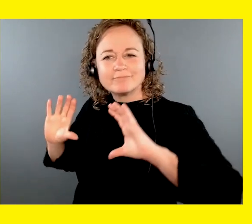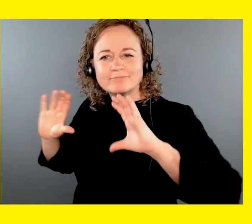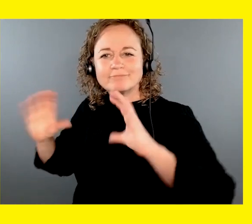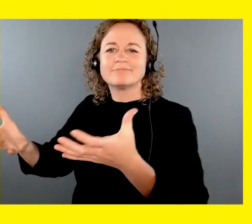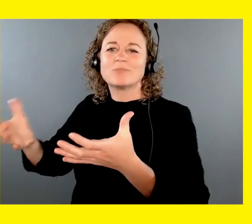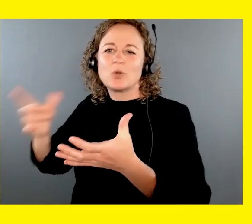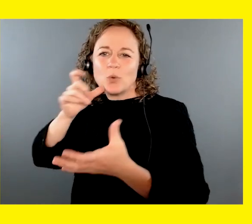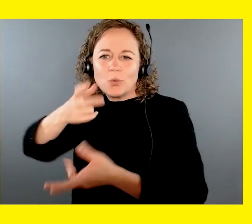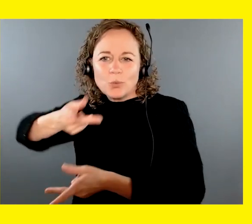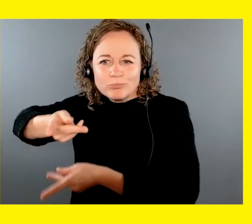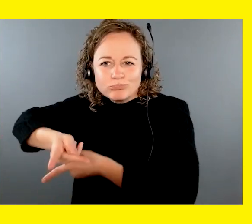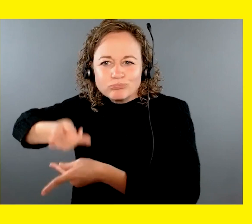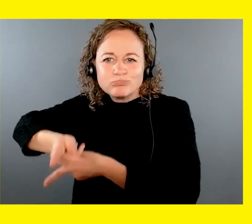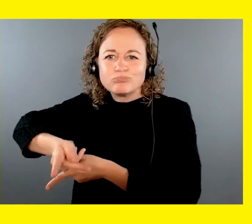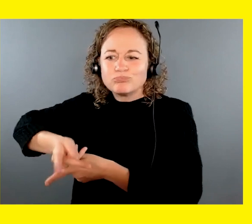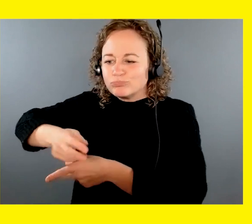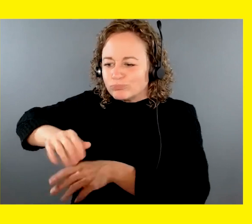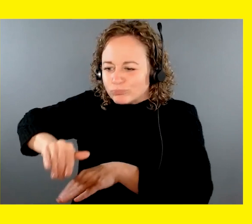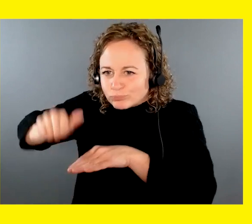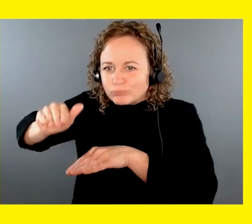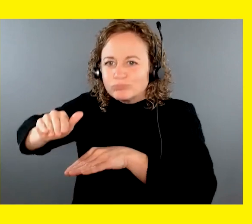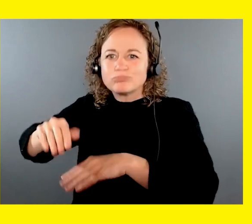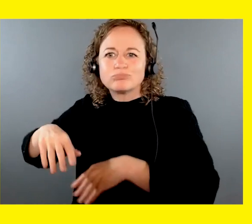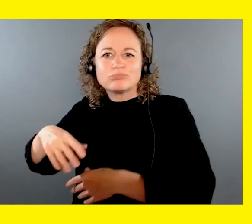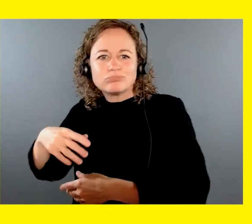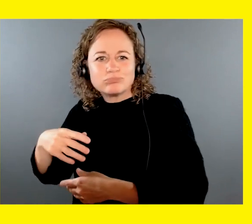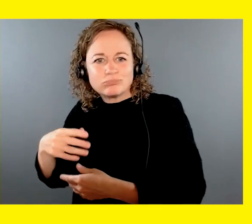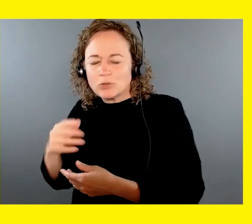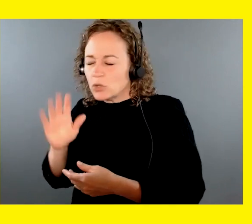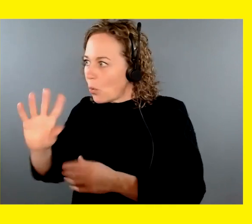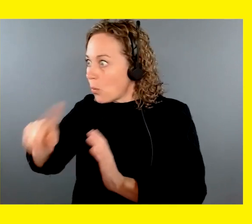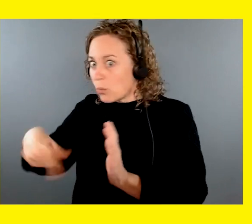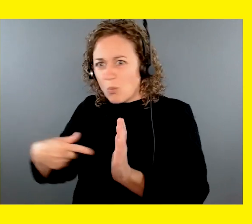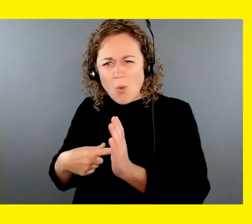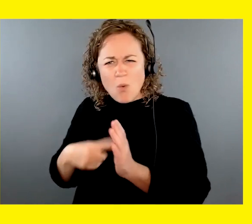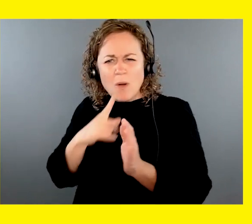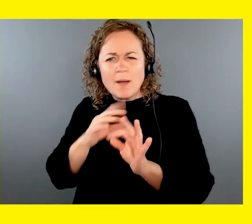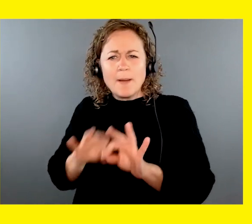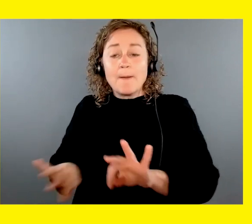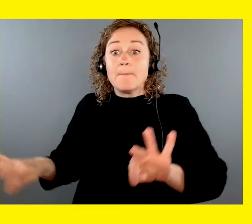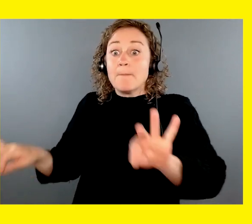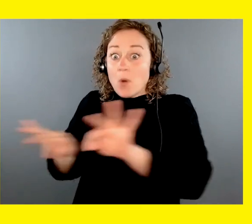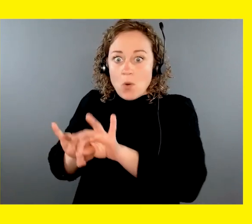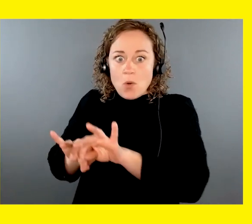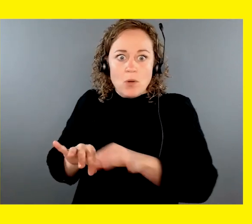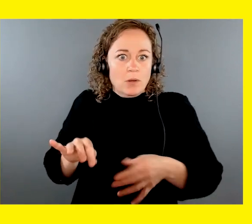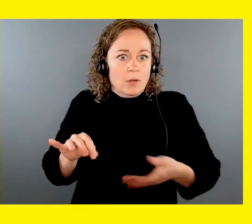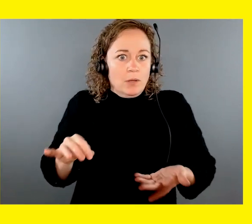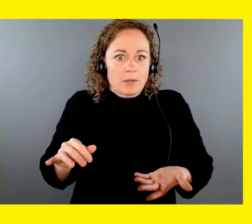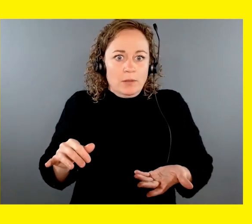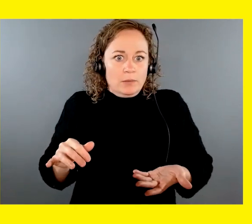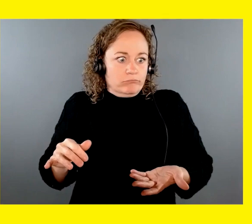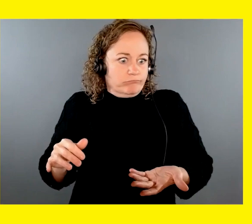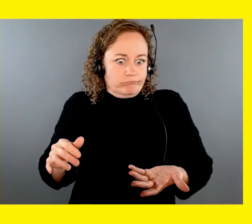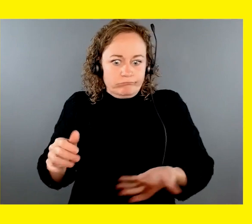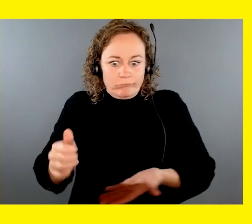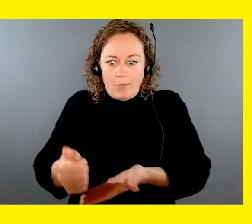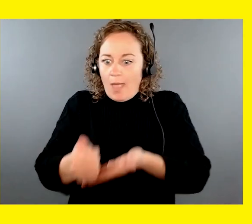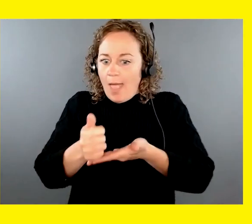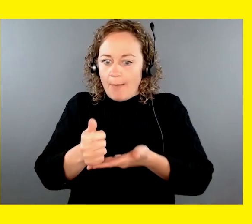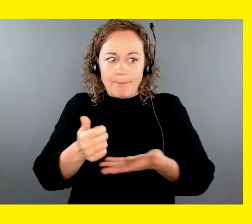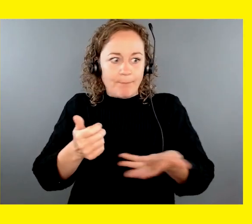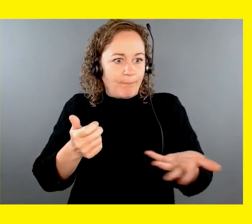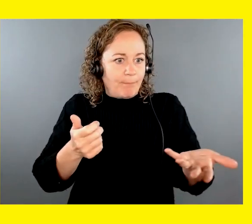raising and boarding volunteers. Your role is so important in helping to prepare the puppies